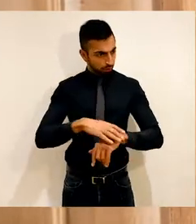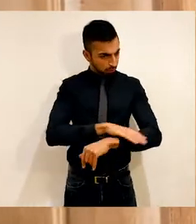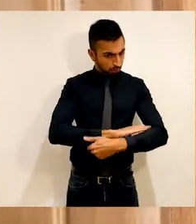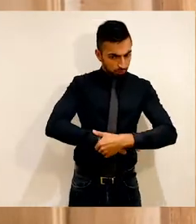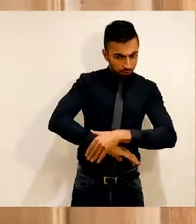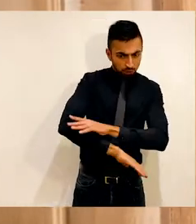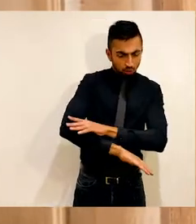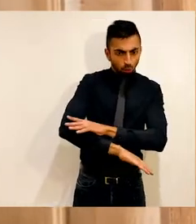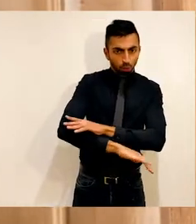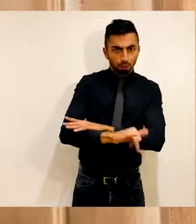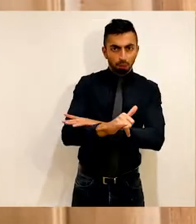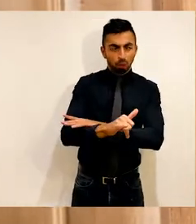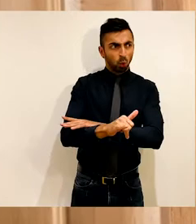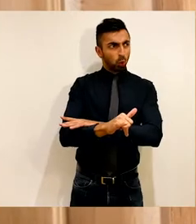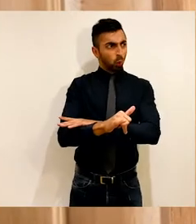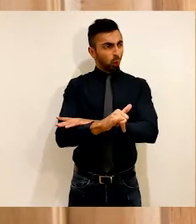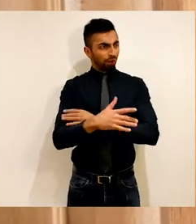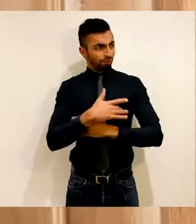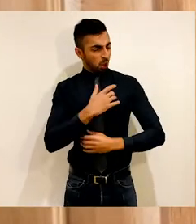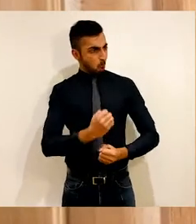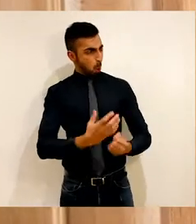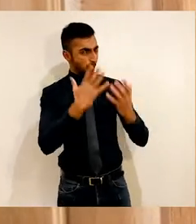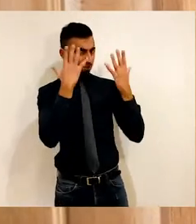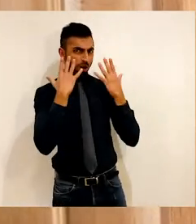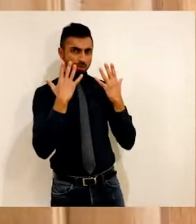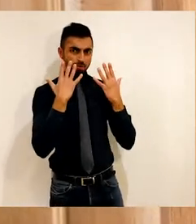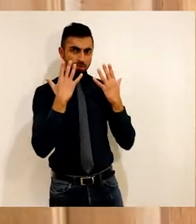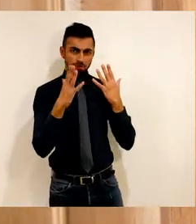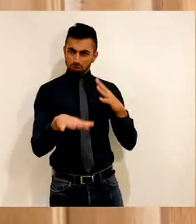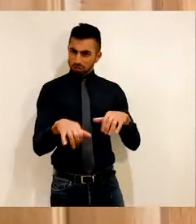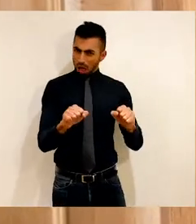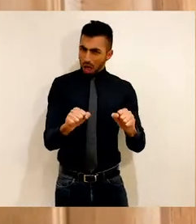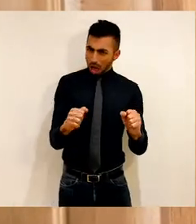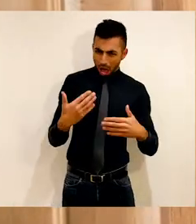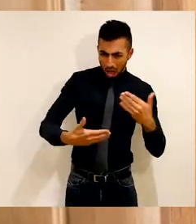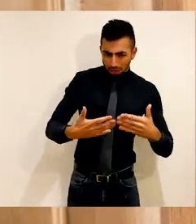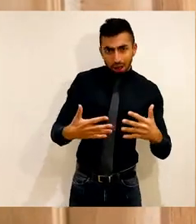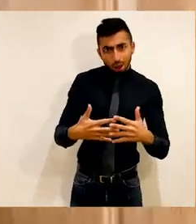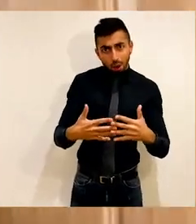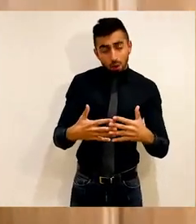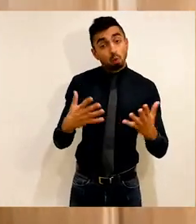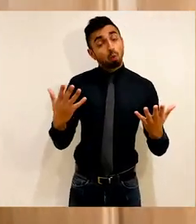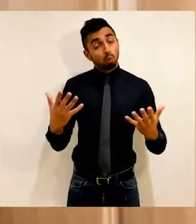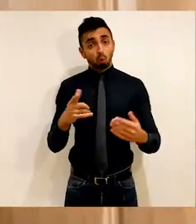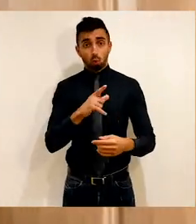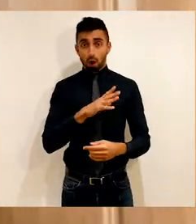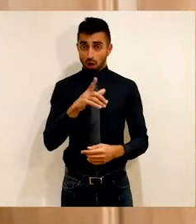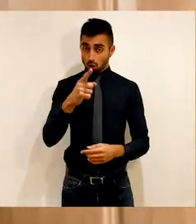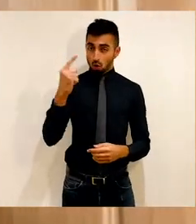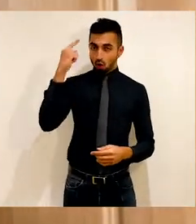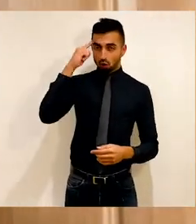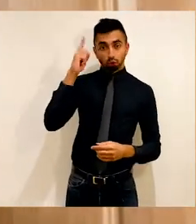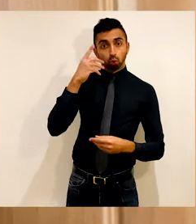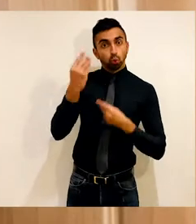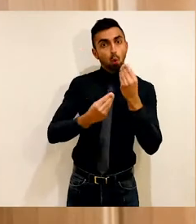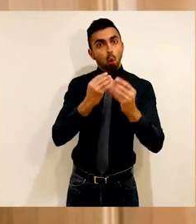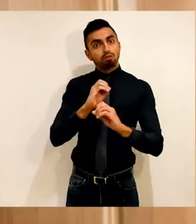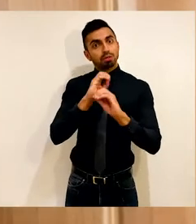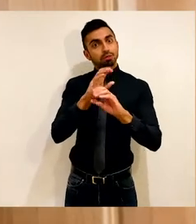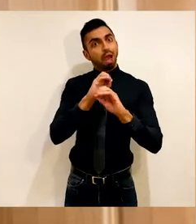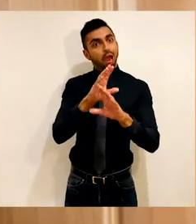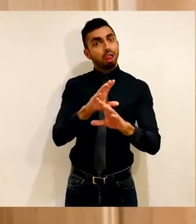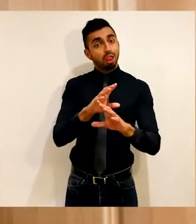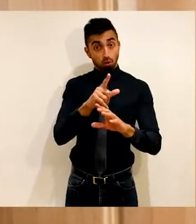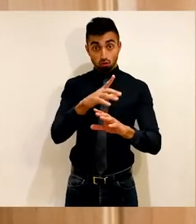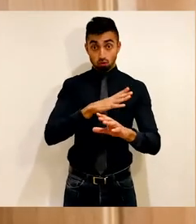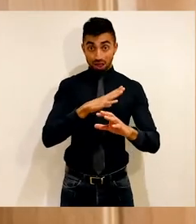it can feel overwhelming. So where do we begin? In your storytelling, I'd like you to practice